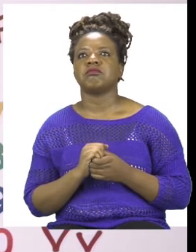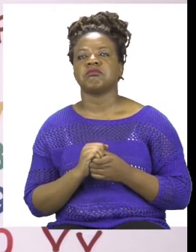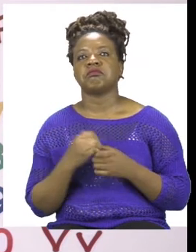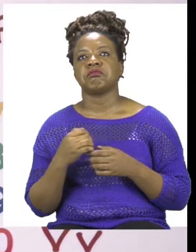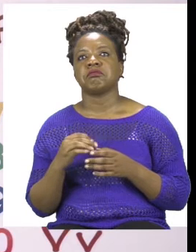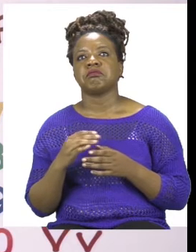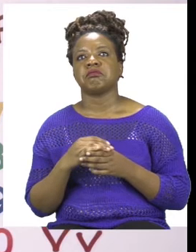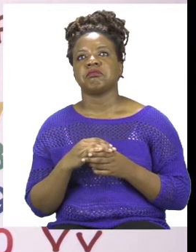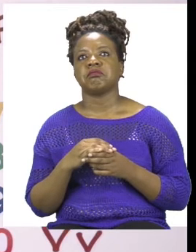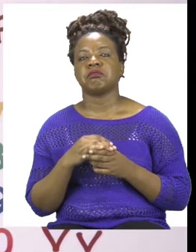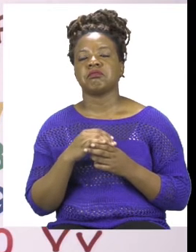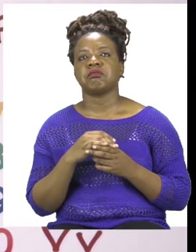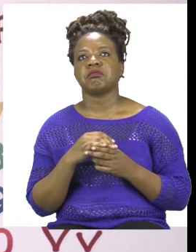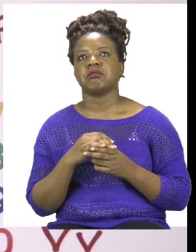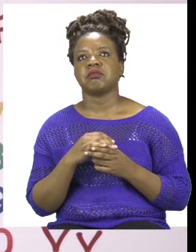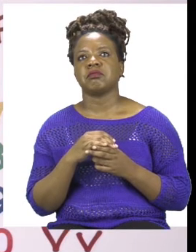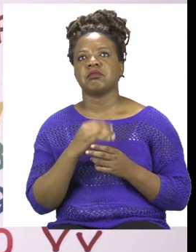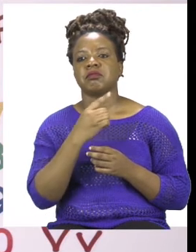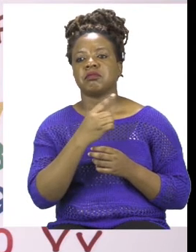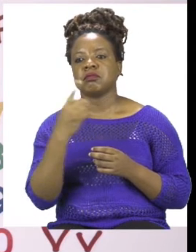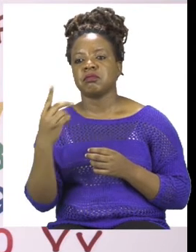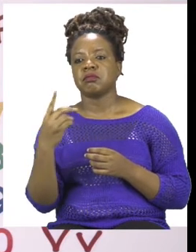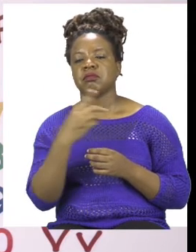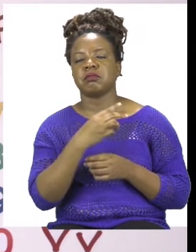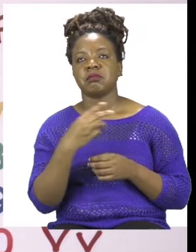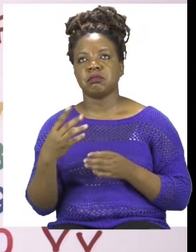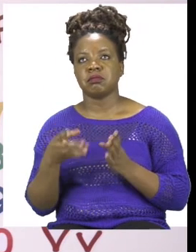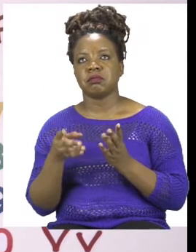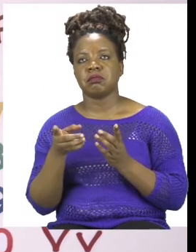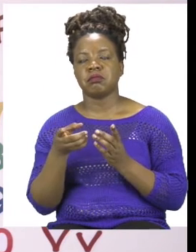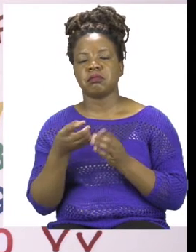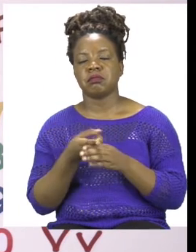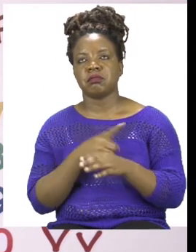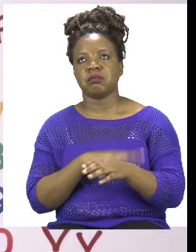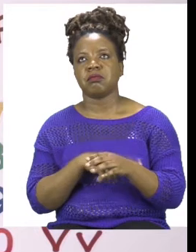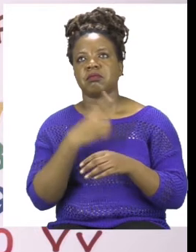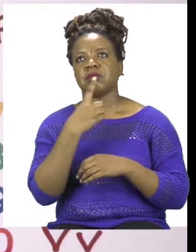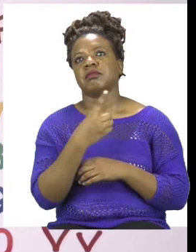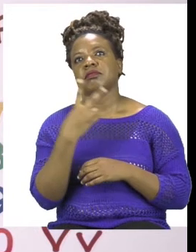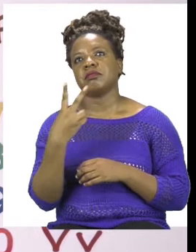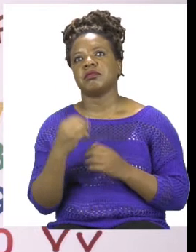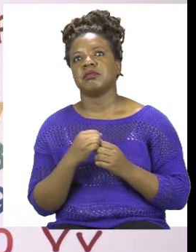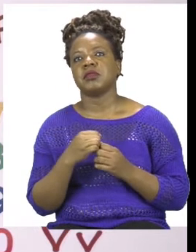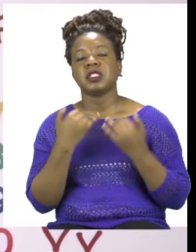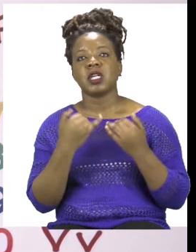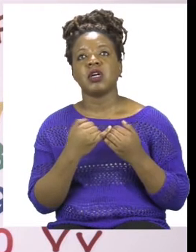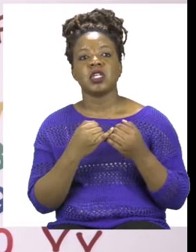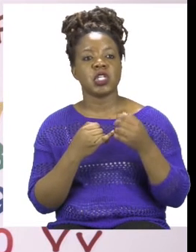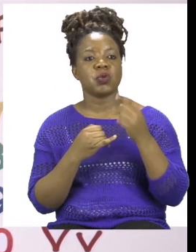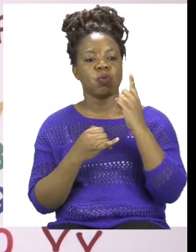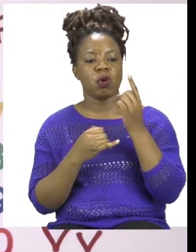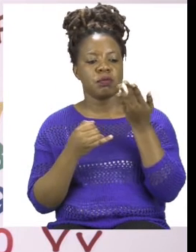We have come to our number 12. So the important thing here is to now write or count how